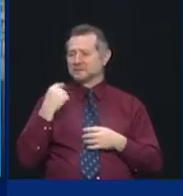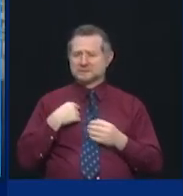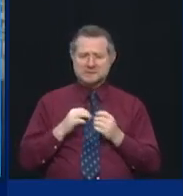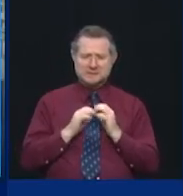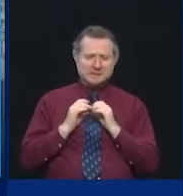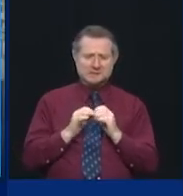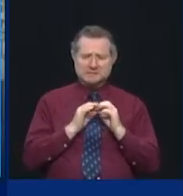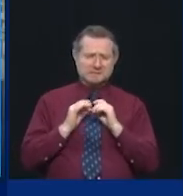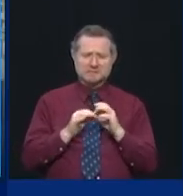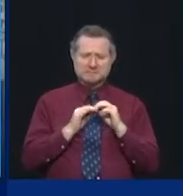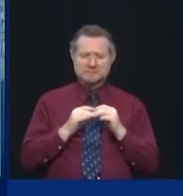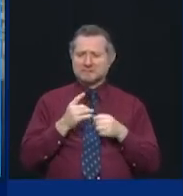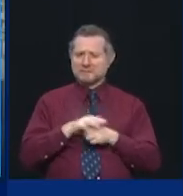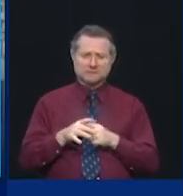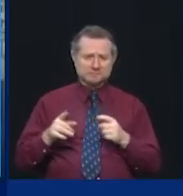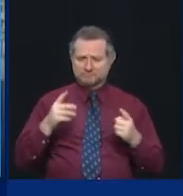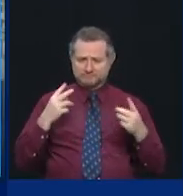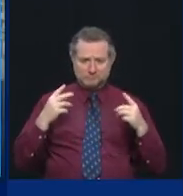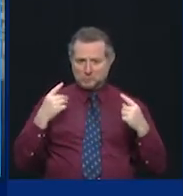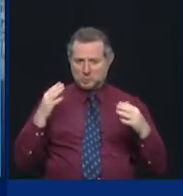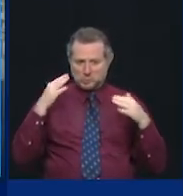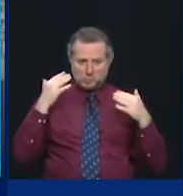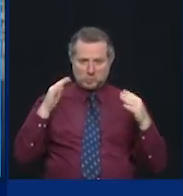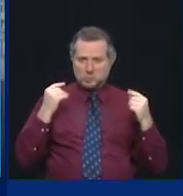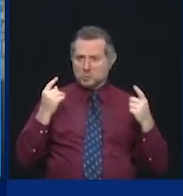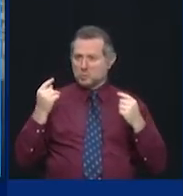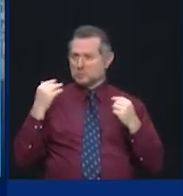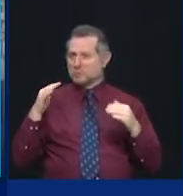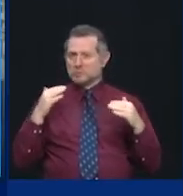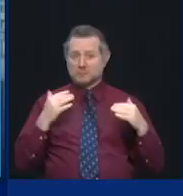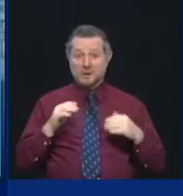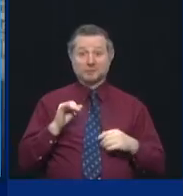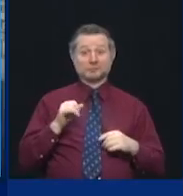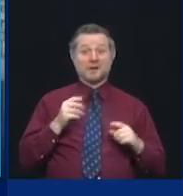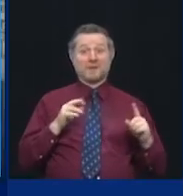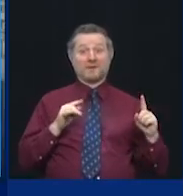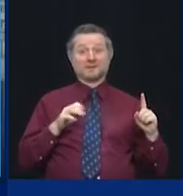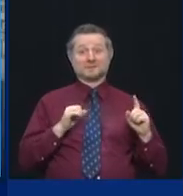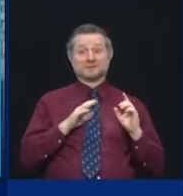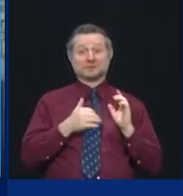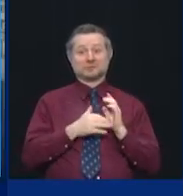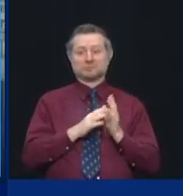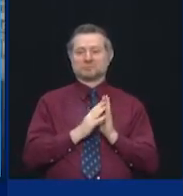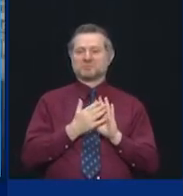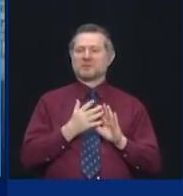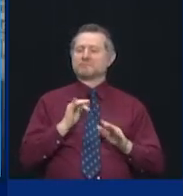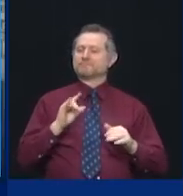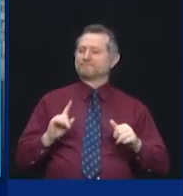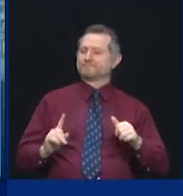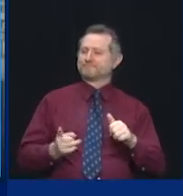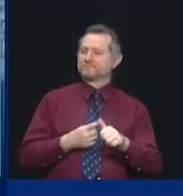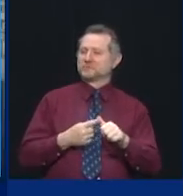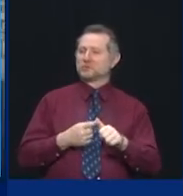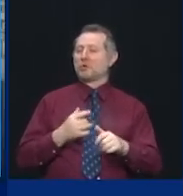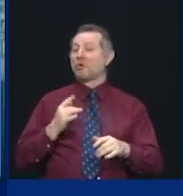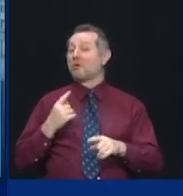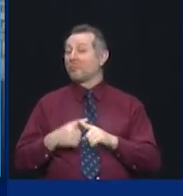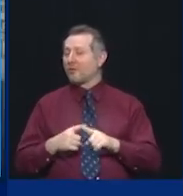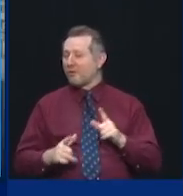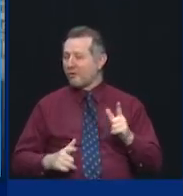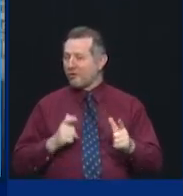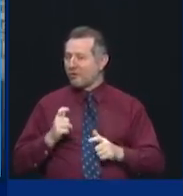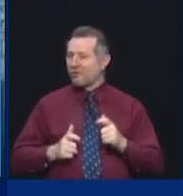an idea. Javits became the first and largest field hospital in the United States of